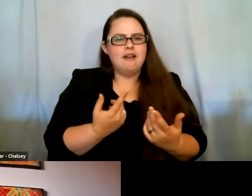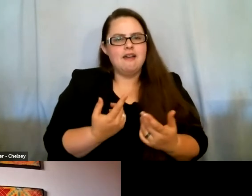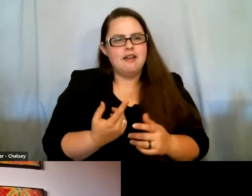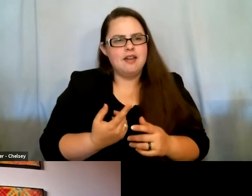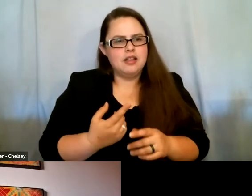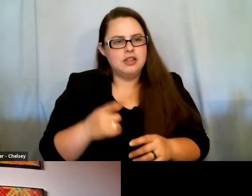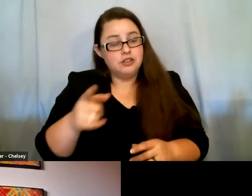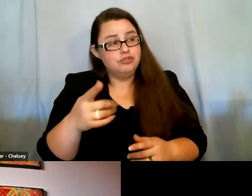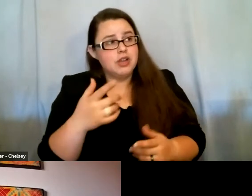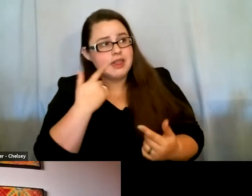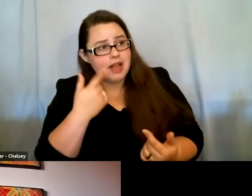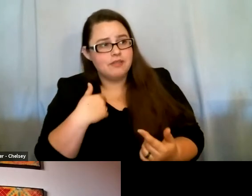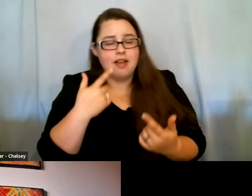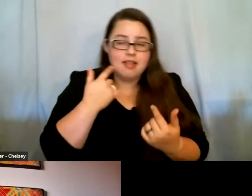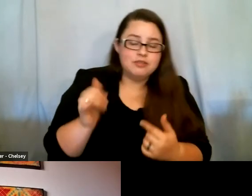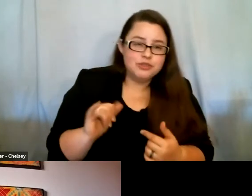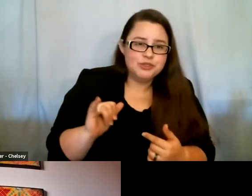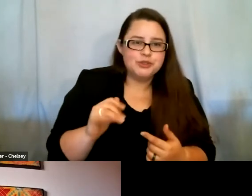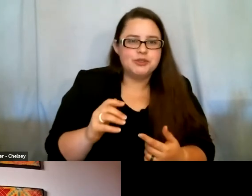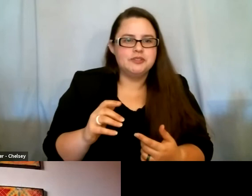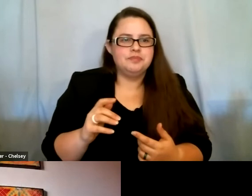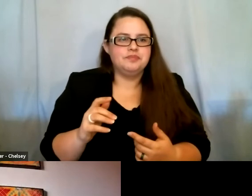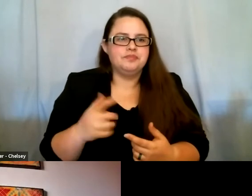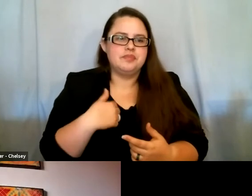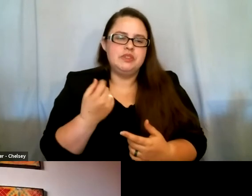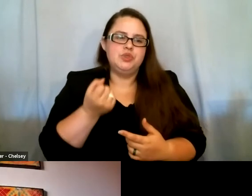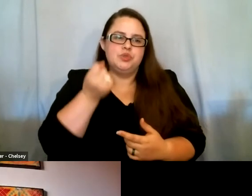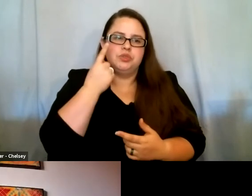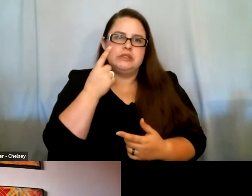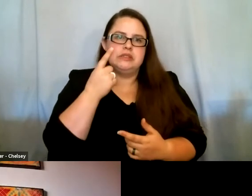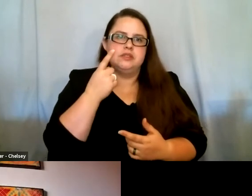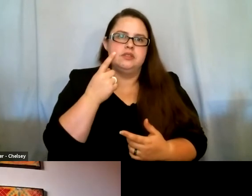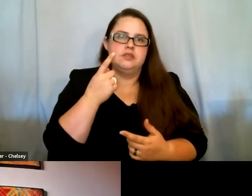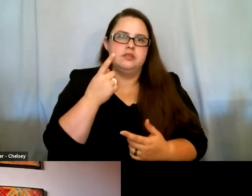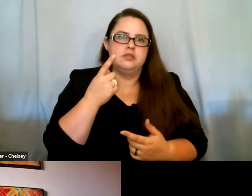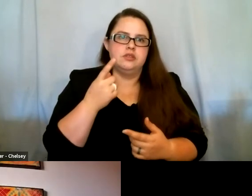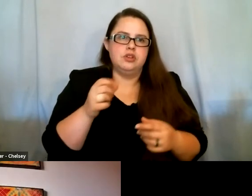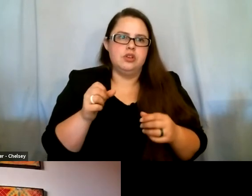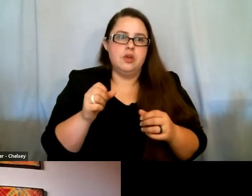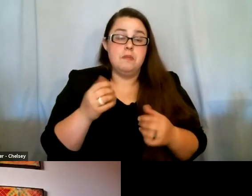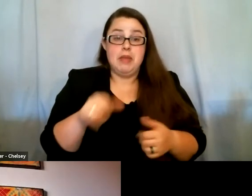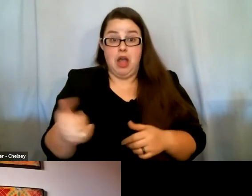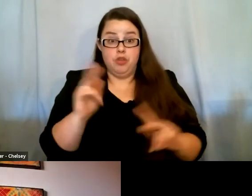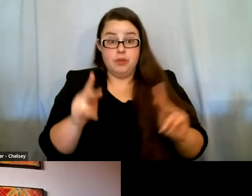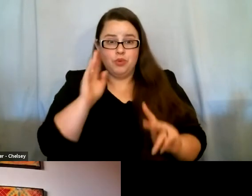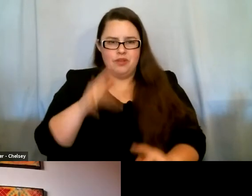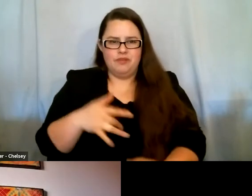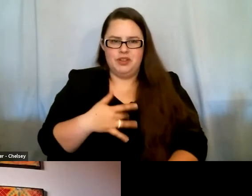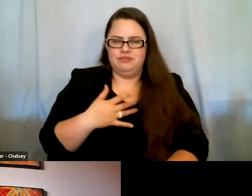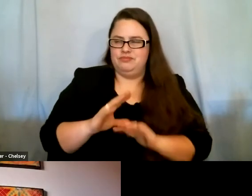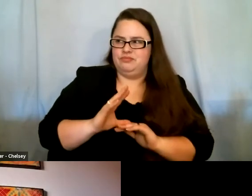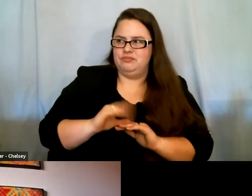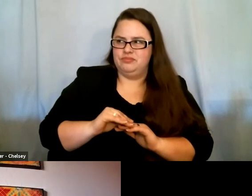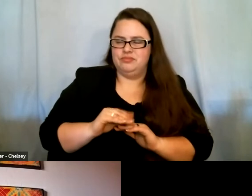she kind of laughed and I laughed with her, right? And I understand that it could have possibly rubbed other people the wrong way, right?